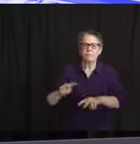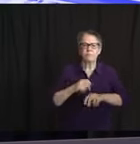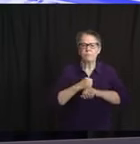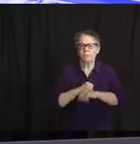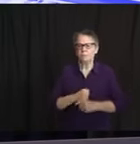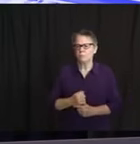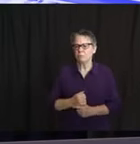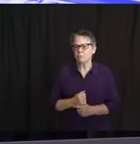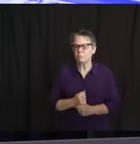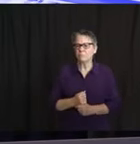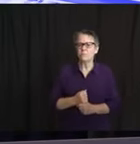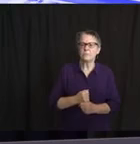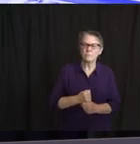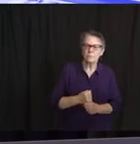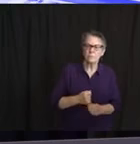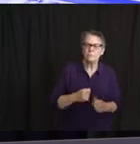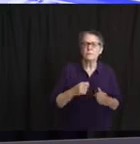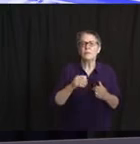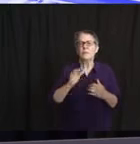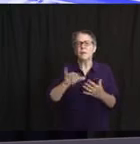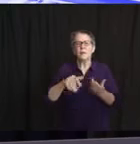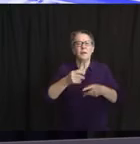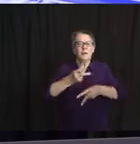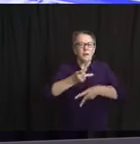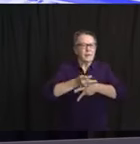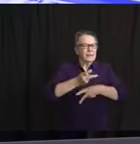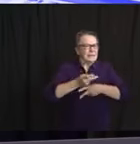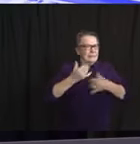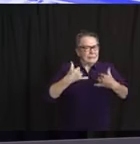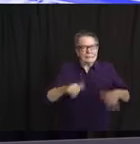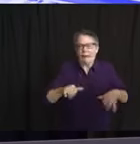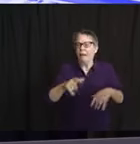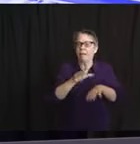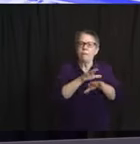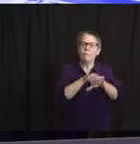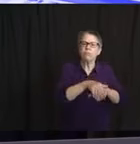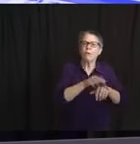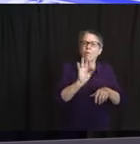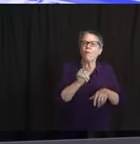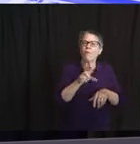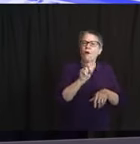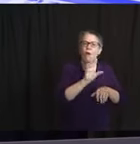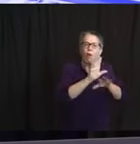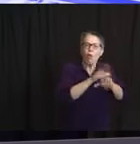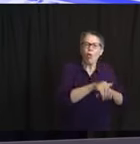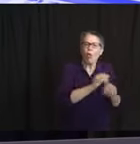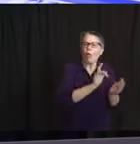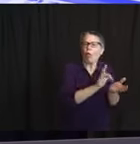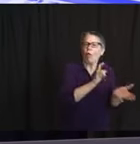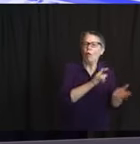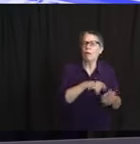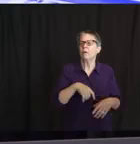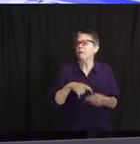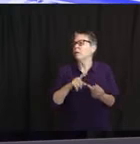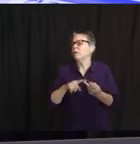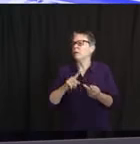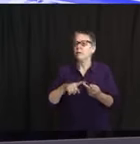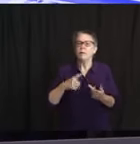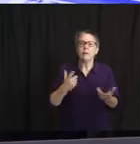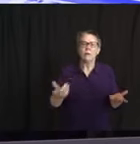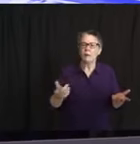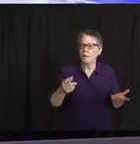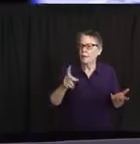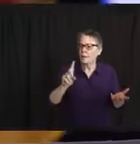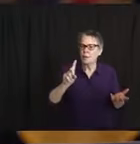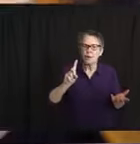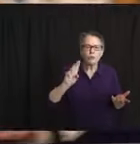things still are occurring in the midst of all this pandemic. And I just wanted to assure everybody that we've not taken our eye off of that ball either. Thank you, Governor.